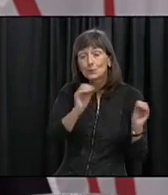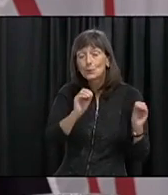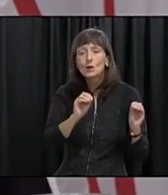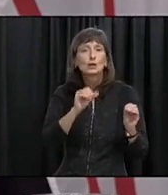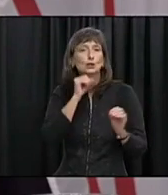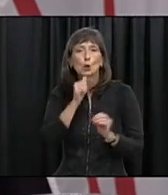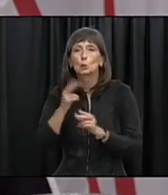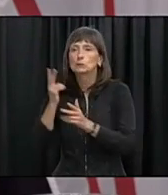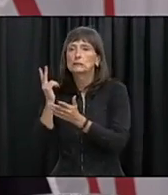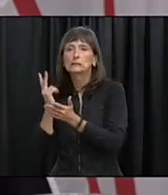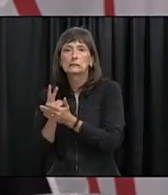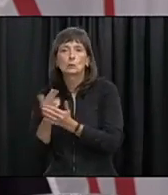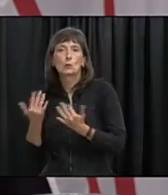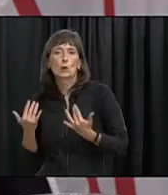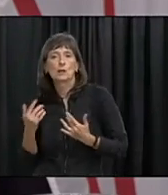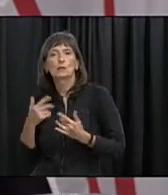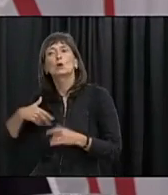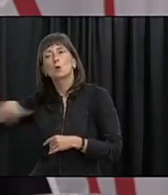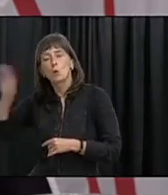sit in the queue. Go home.